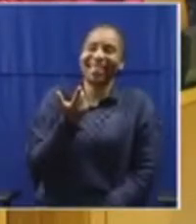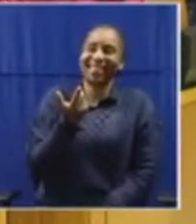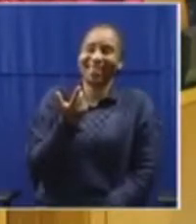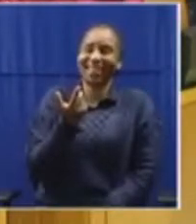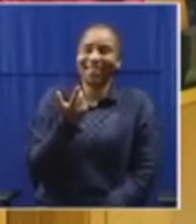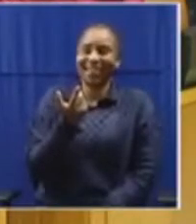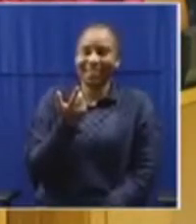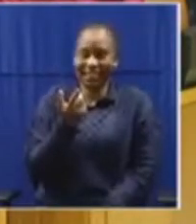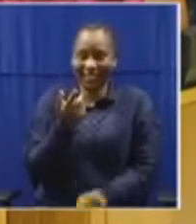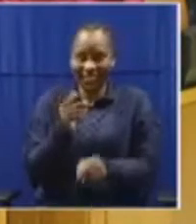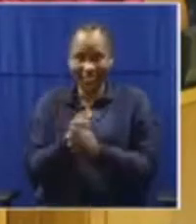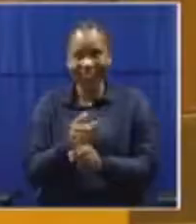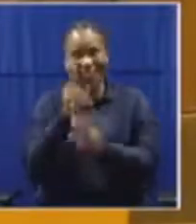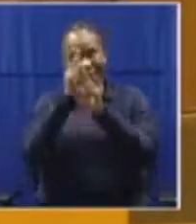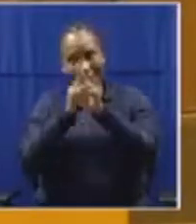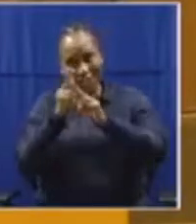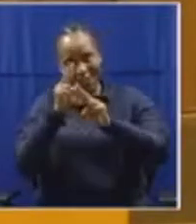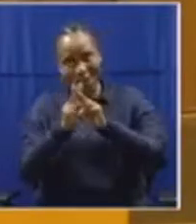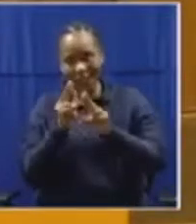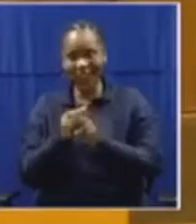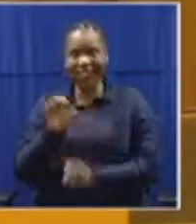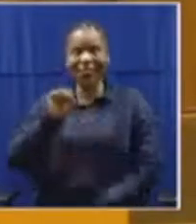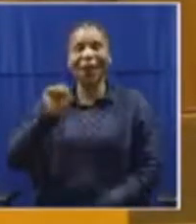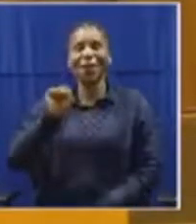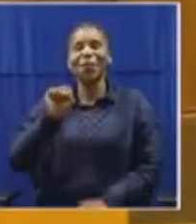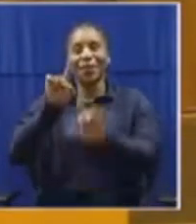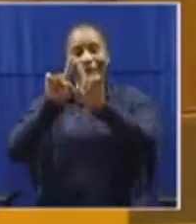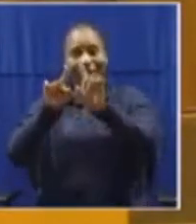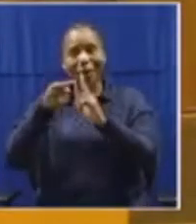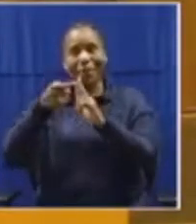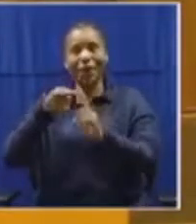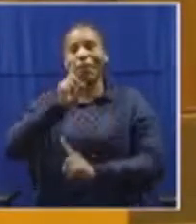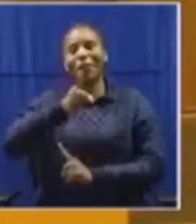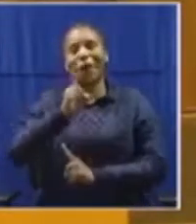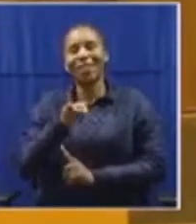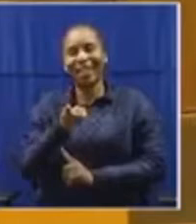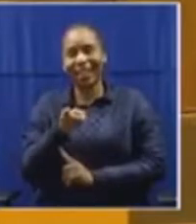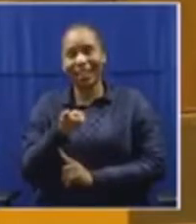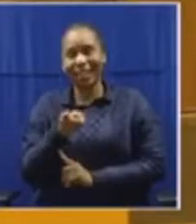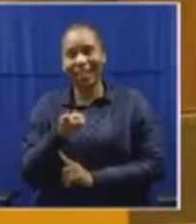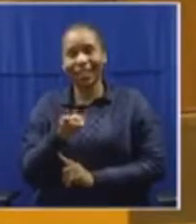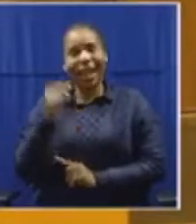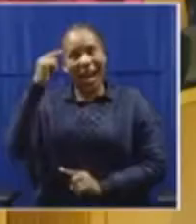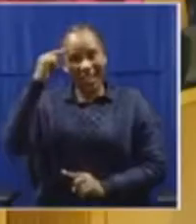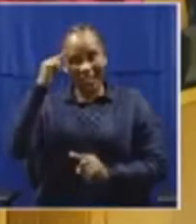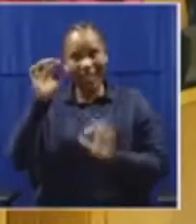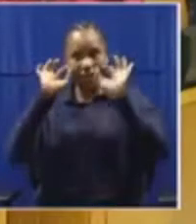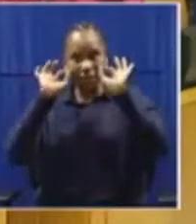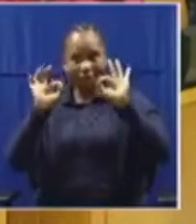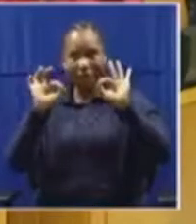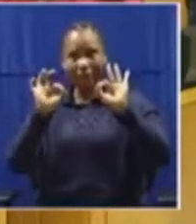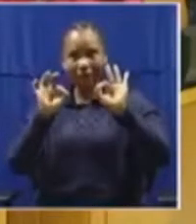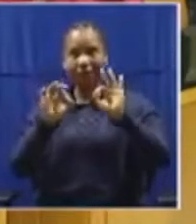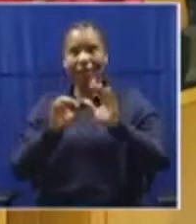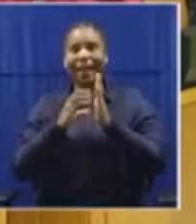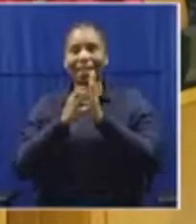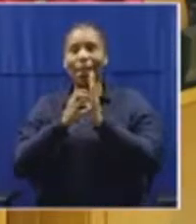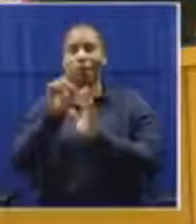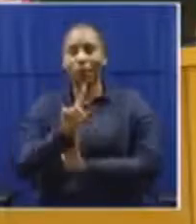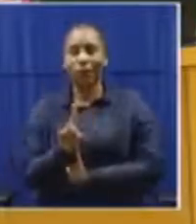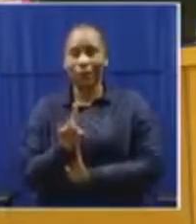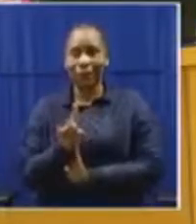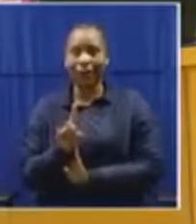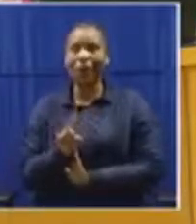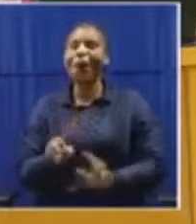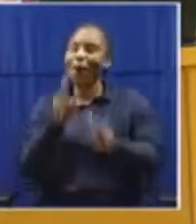Honorable Shibambu, are you on a point of order? On a point of order. I think the most appropriate example you must use is Honorable D.D.